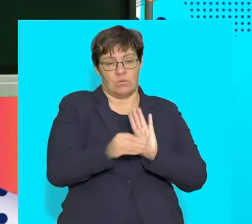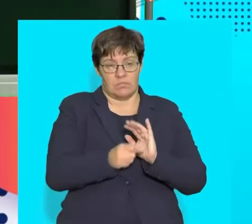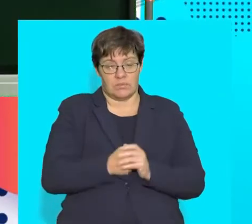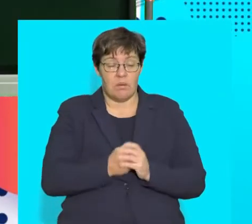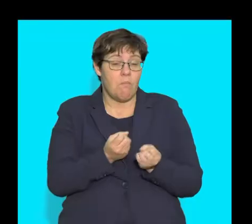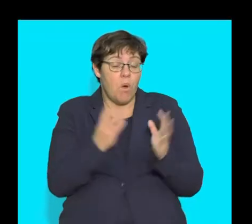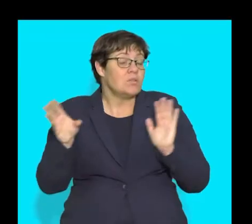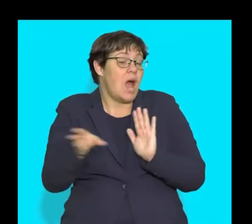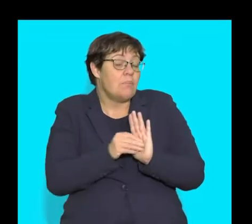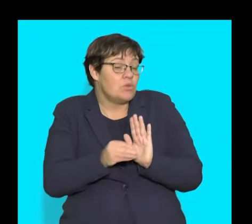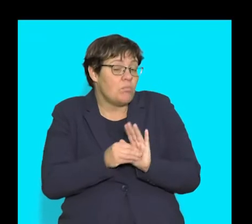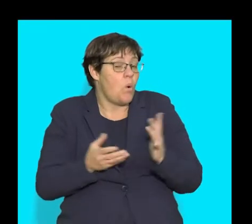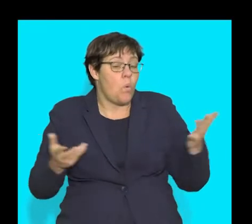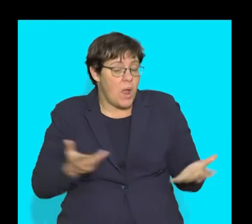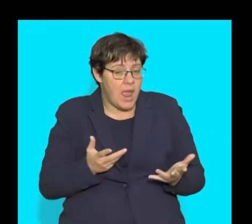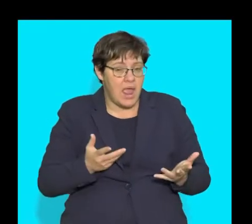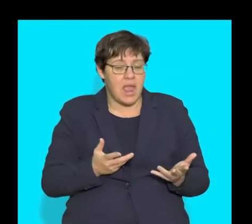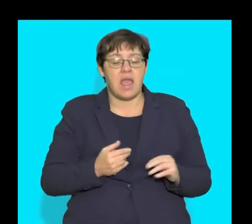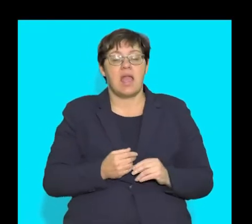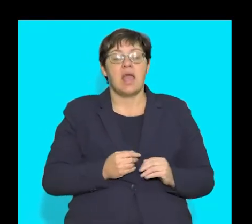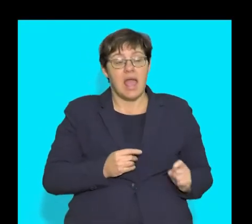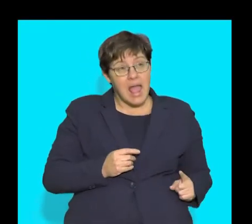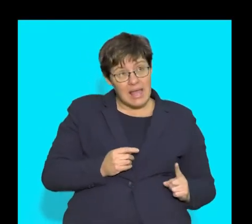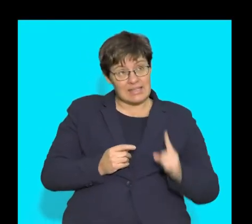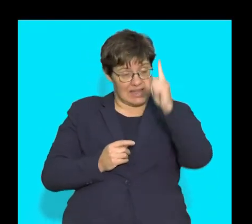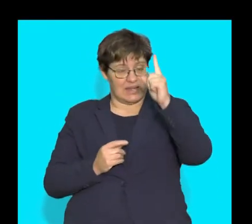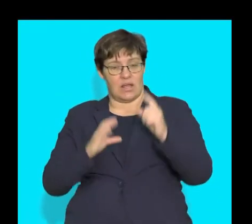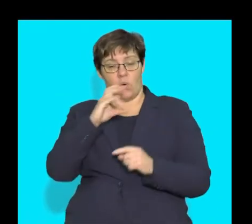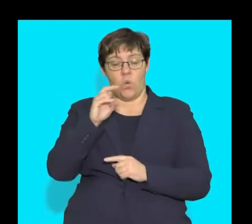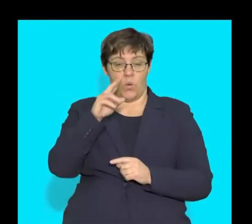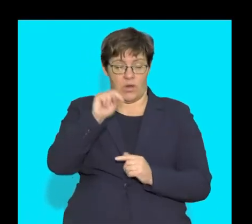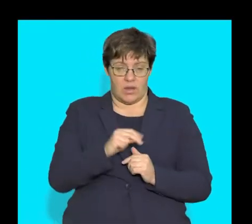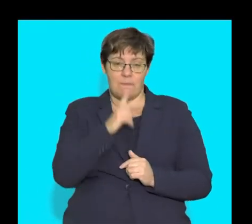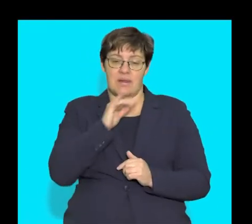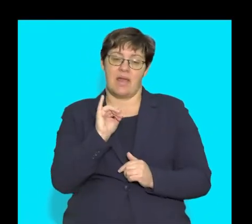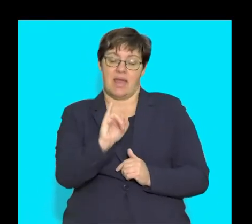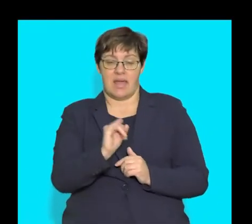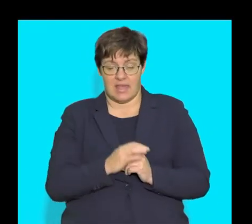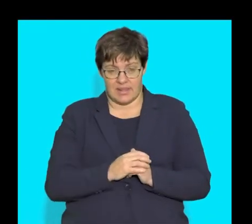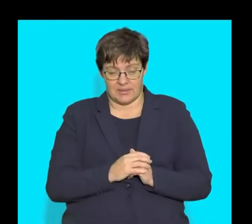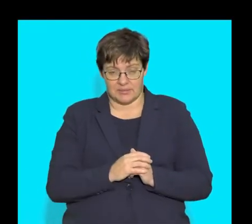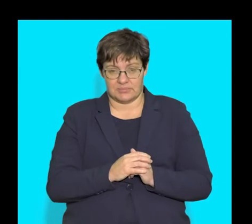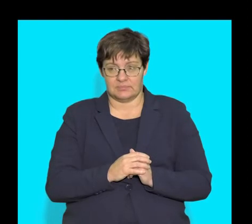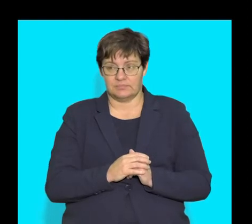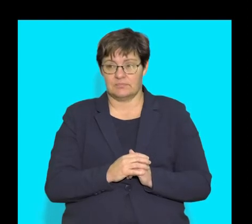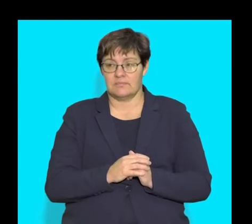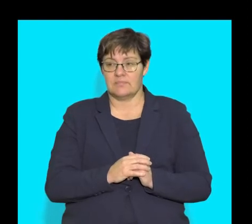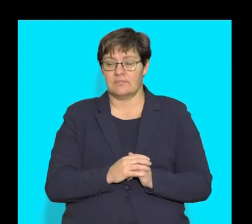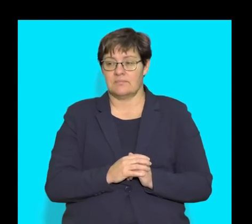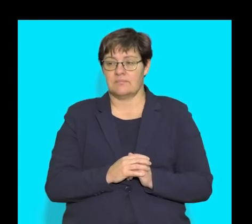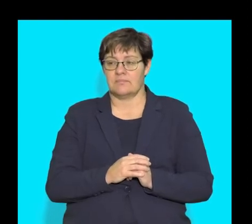water is absorbed in the ascending colon. So you could put down the letter I for that option.